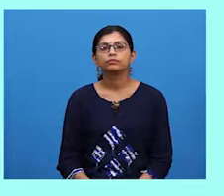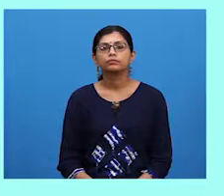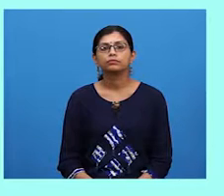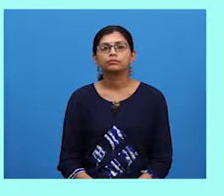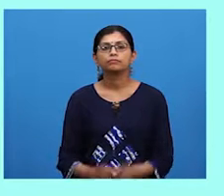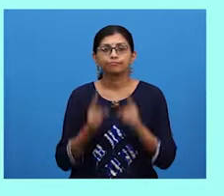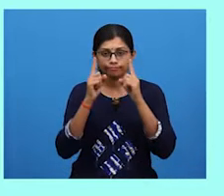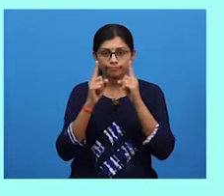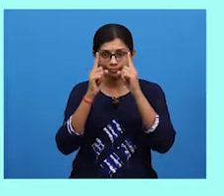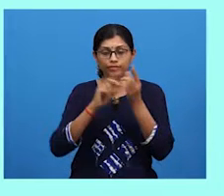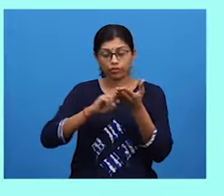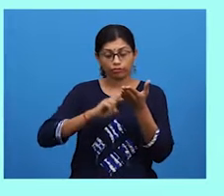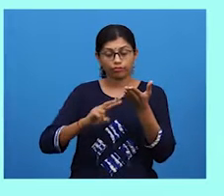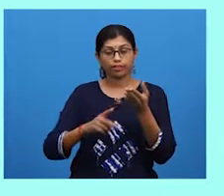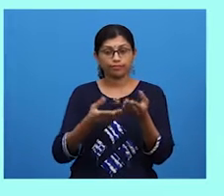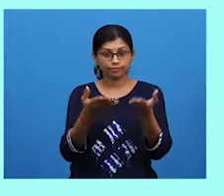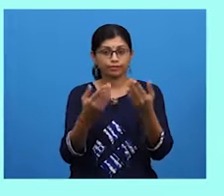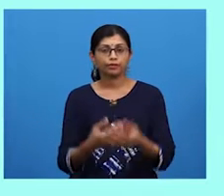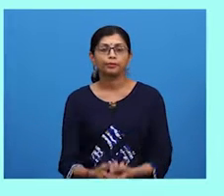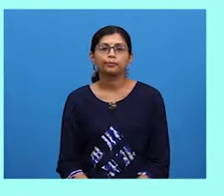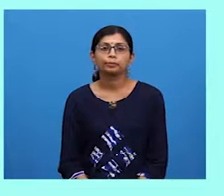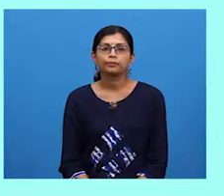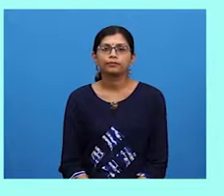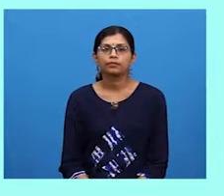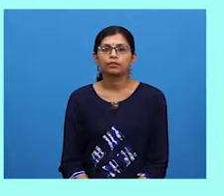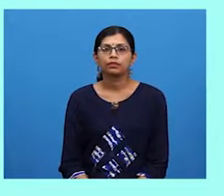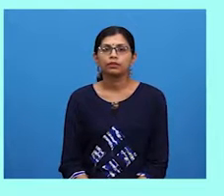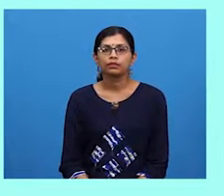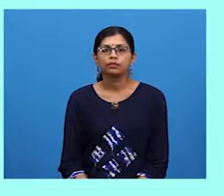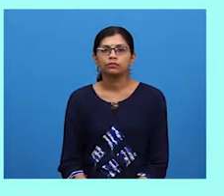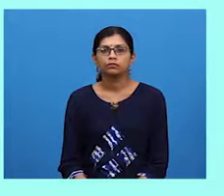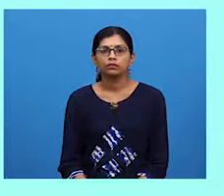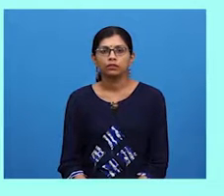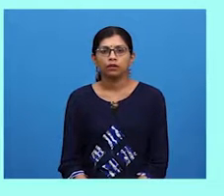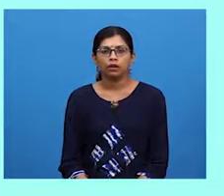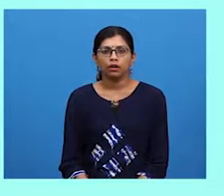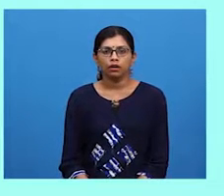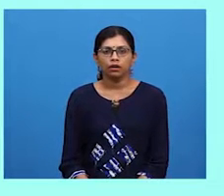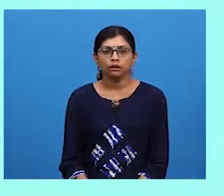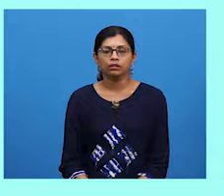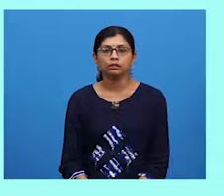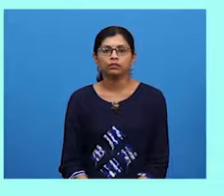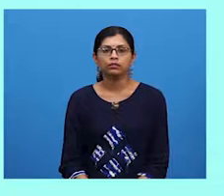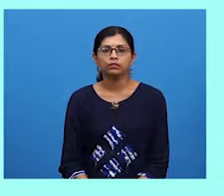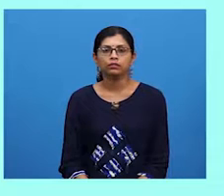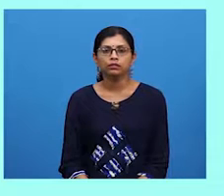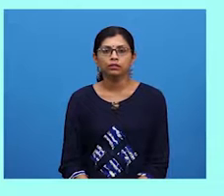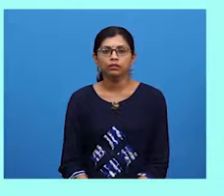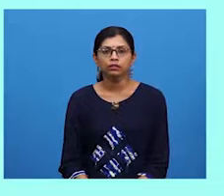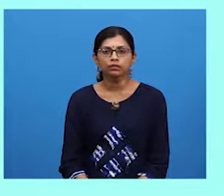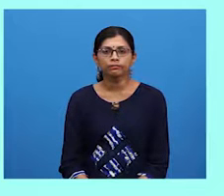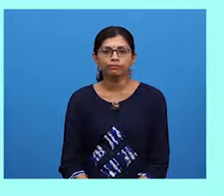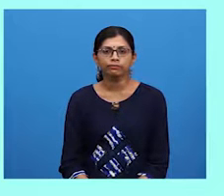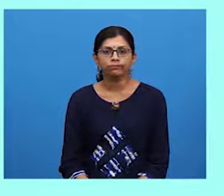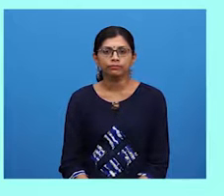Despite the stigma that only older adults use Facebook, people from all walks